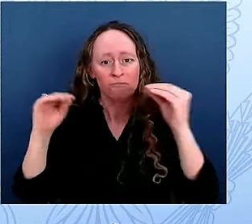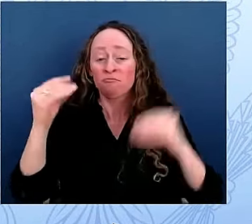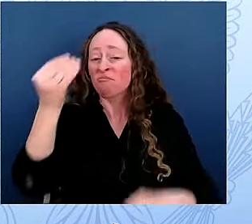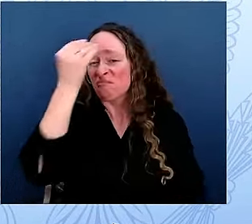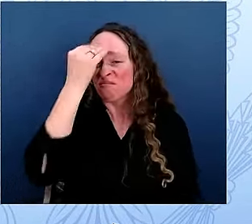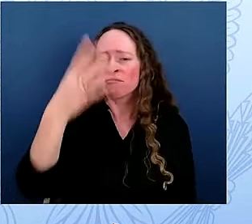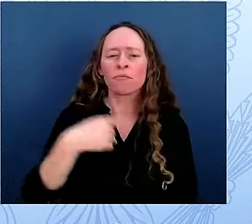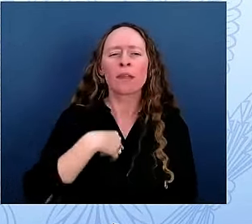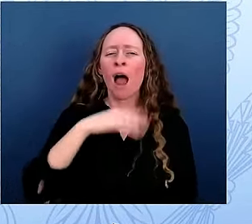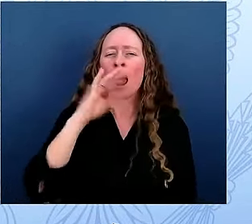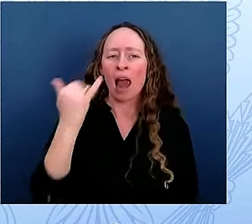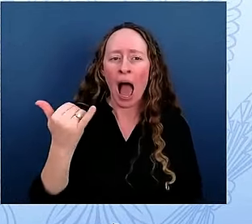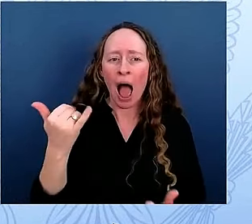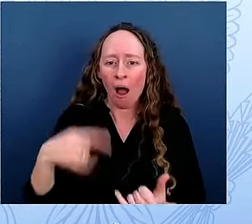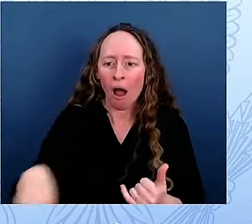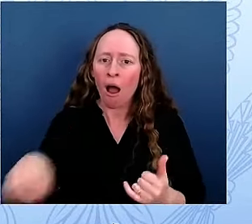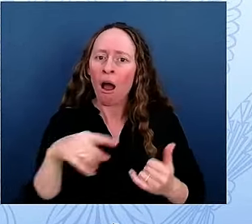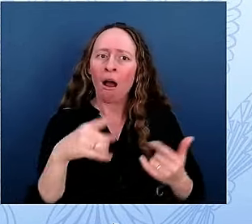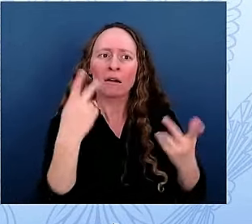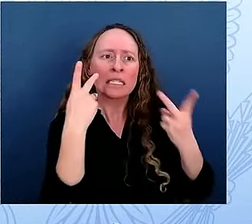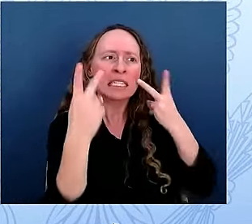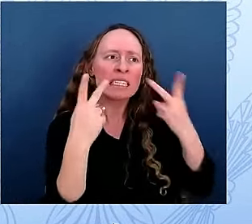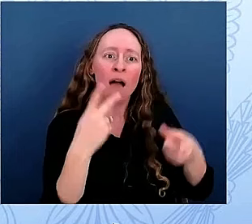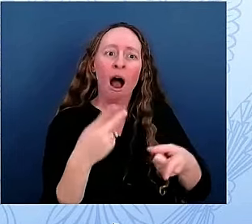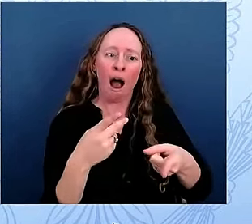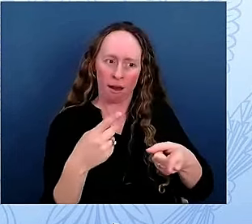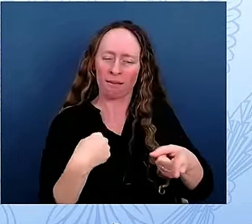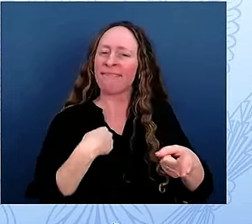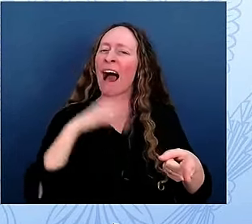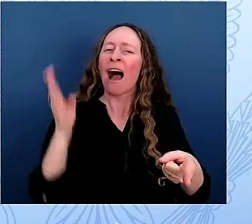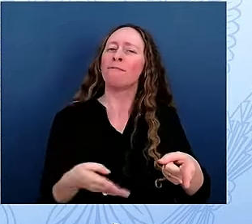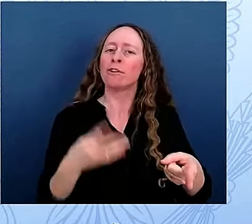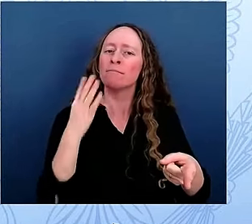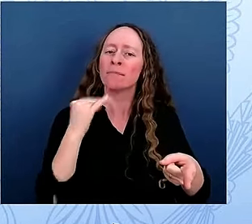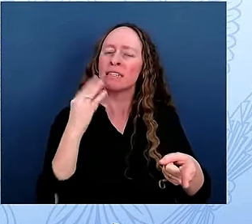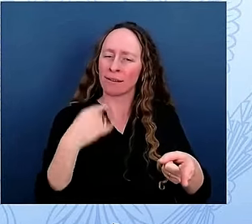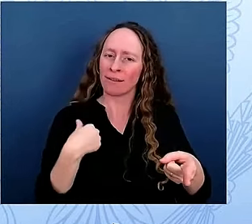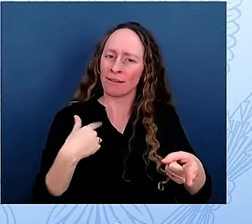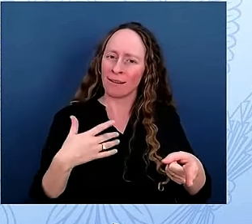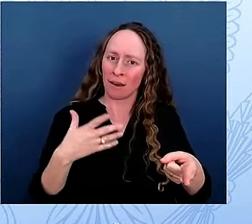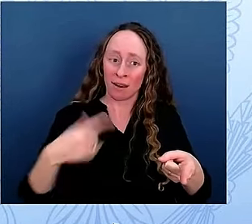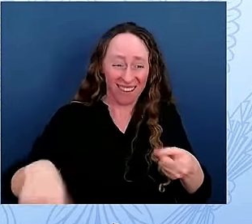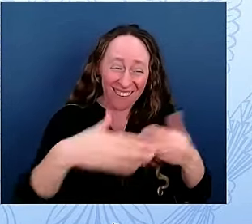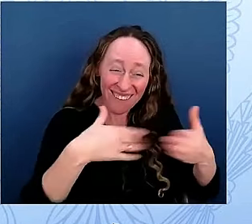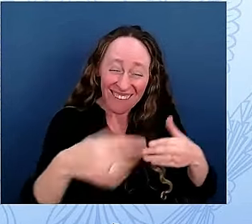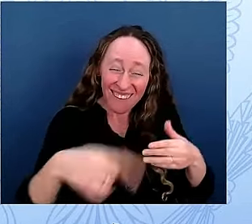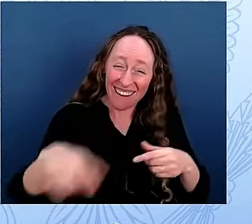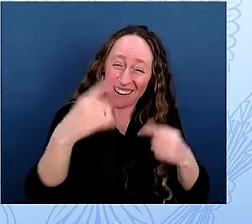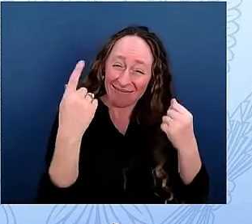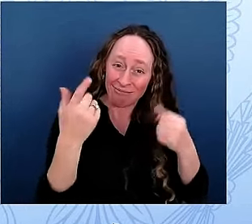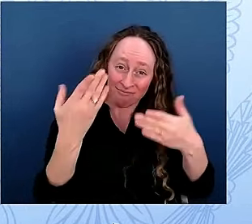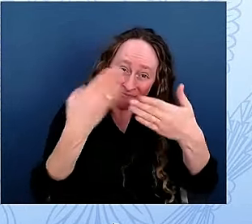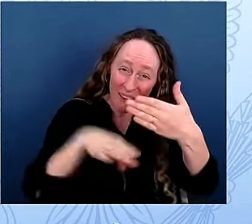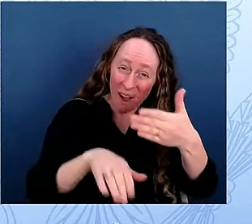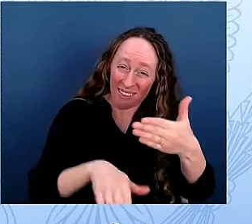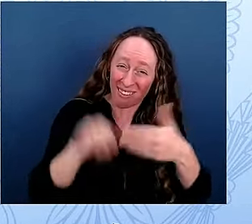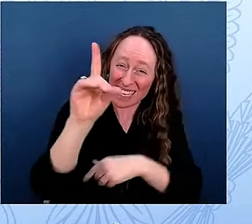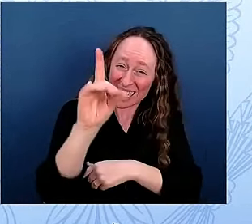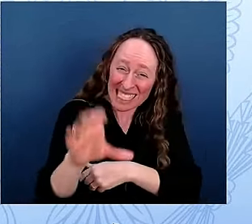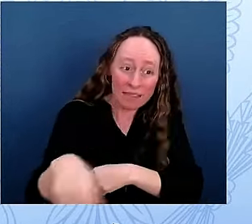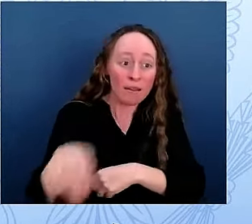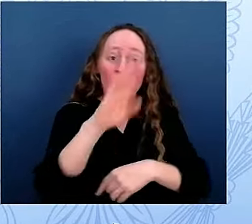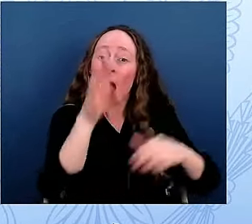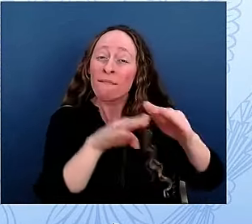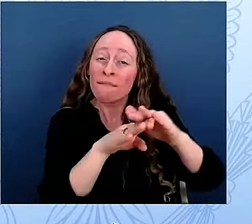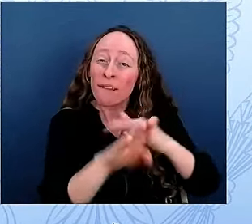although born and raised in the city, had never visited the White House, or even knew that it was a possibility, despite the fact